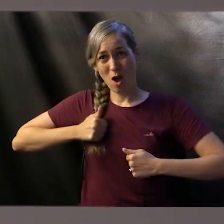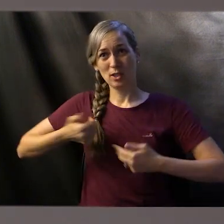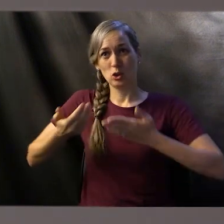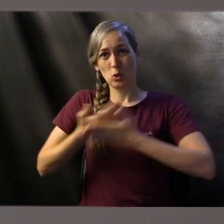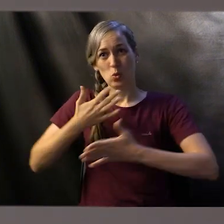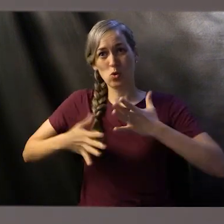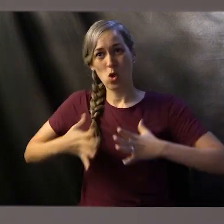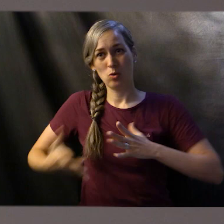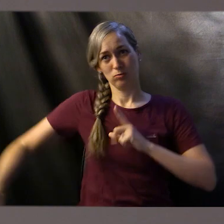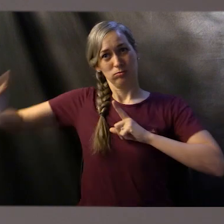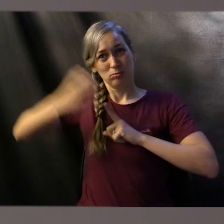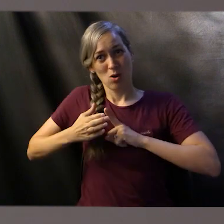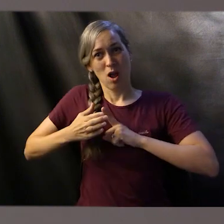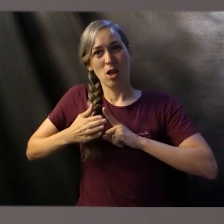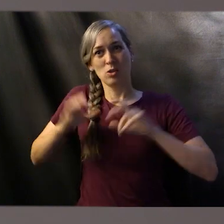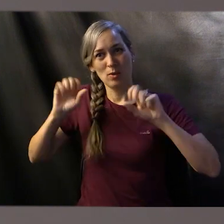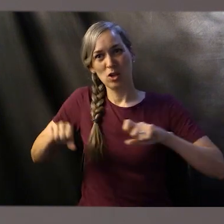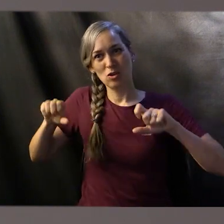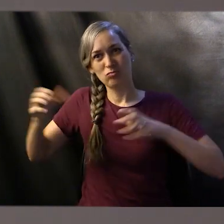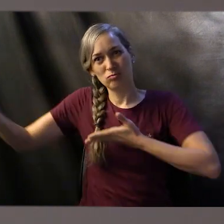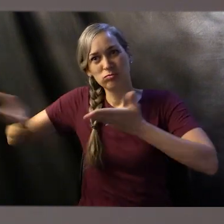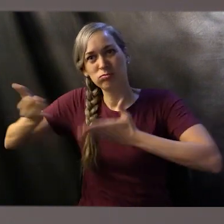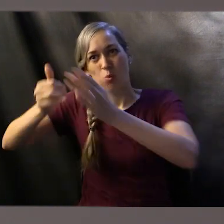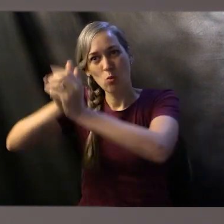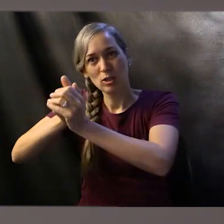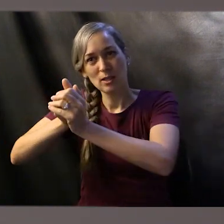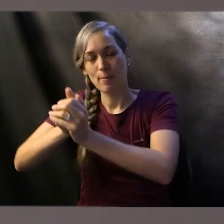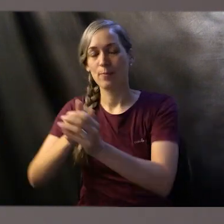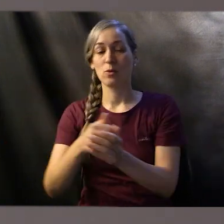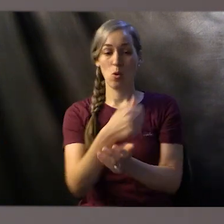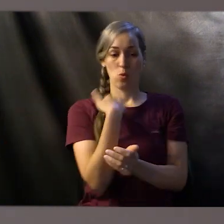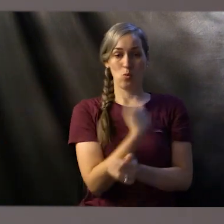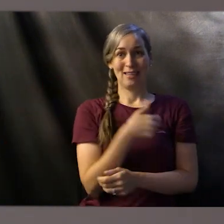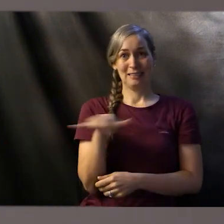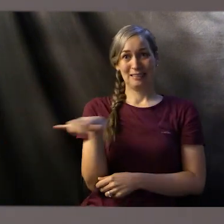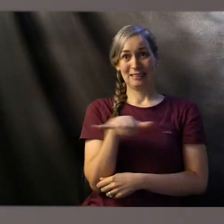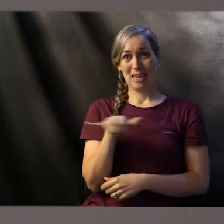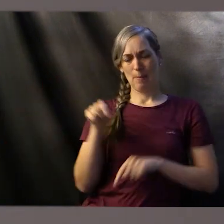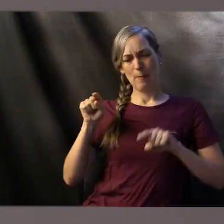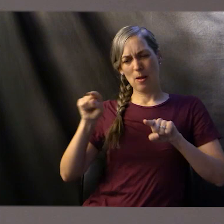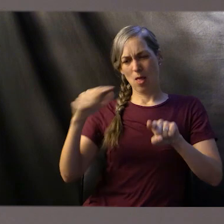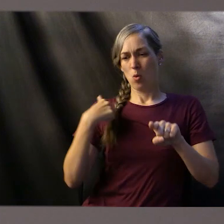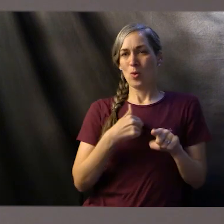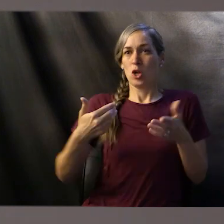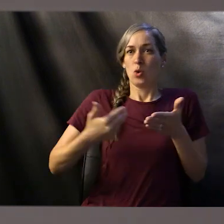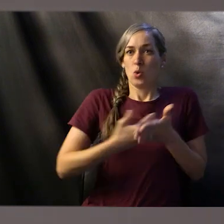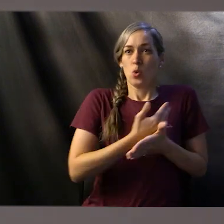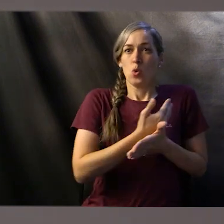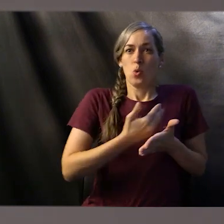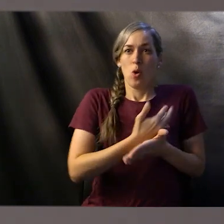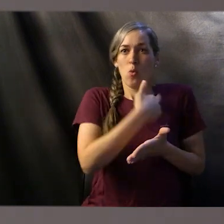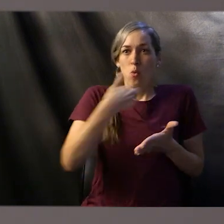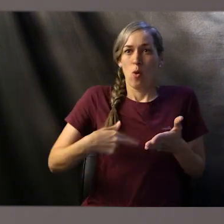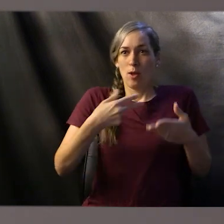clothes to conduct the acts of worship, we, the new royal priesthood, are washed by the great high